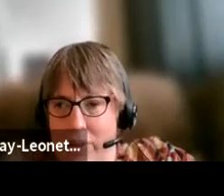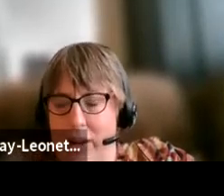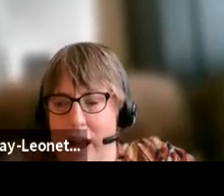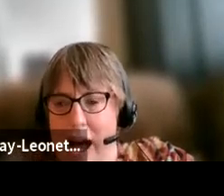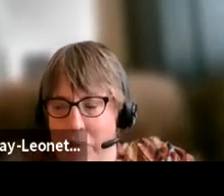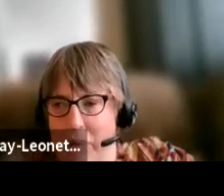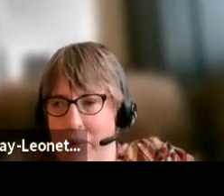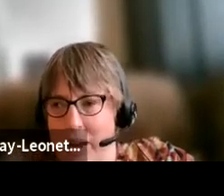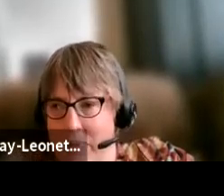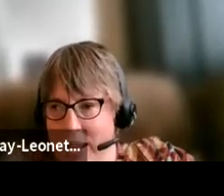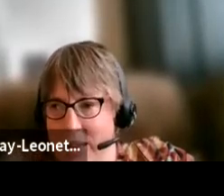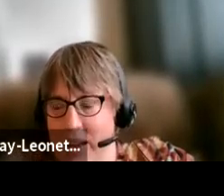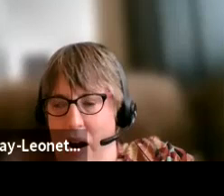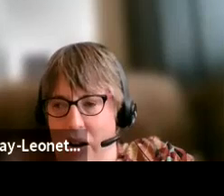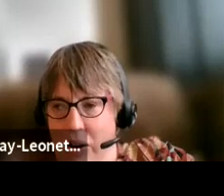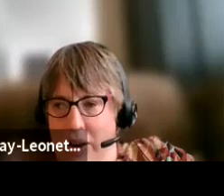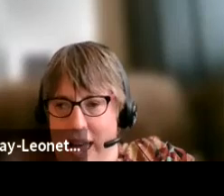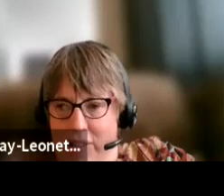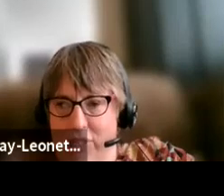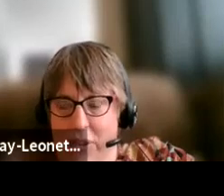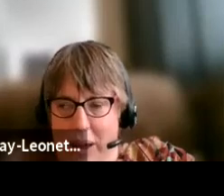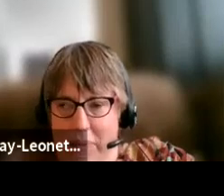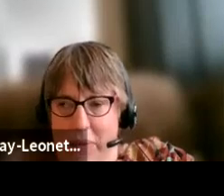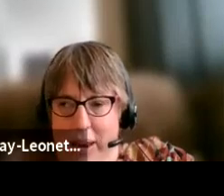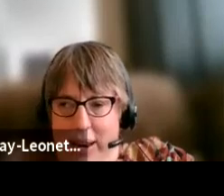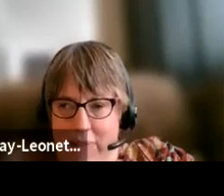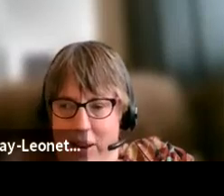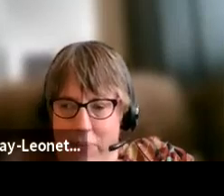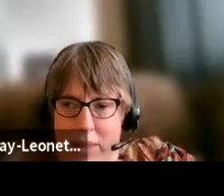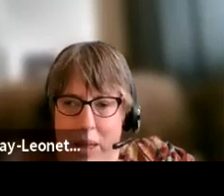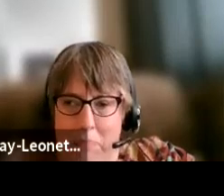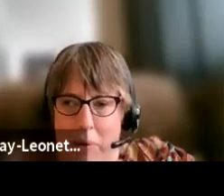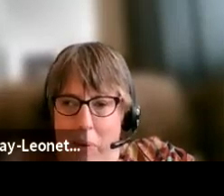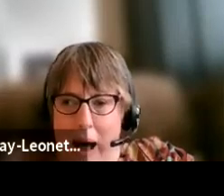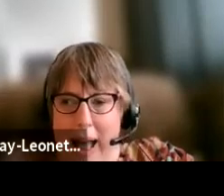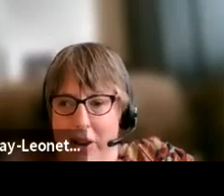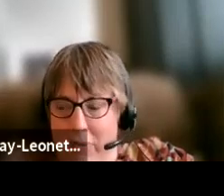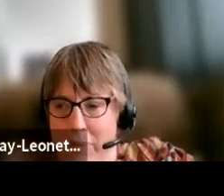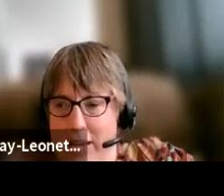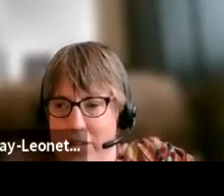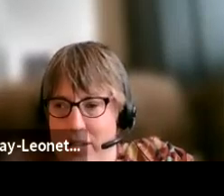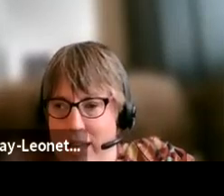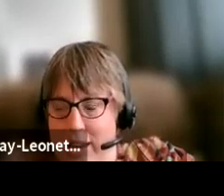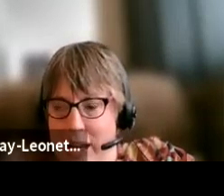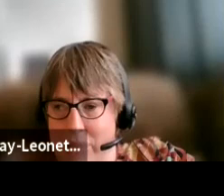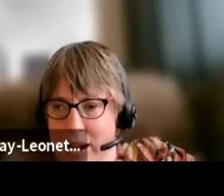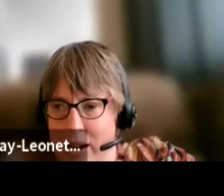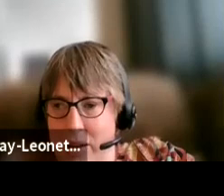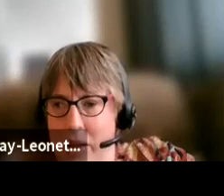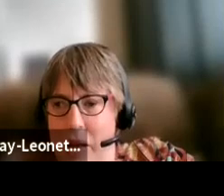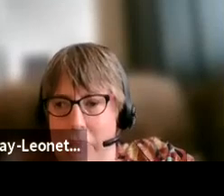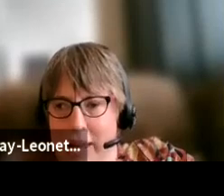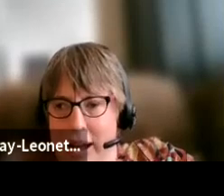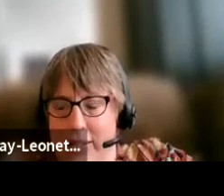be, not where we want to be living our own life the way we want to live it. But why could we potentially end up